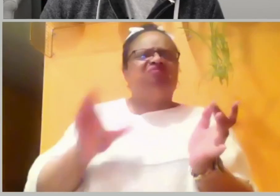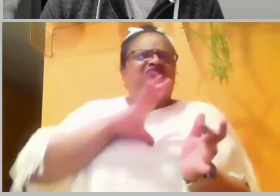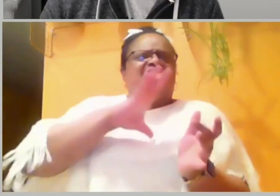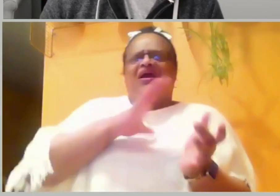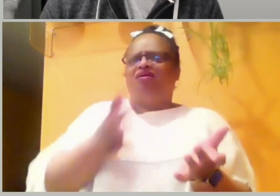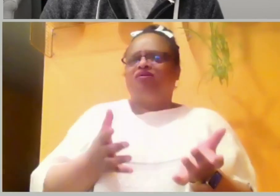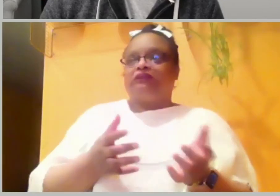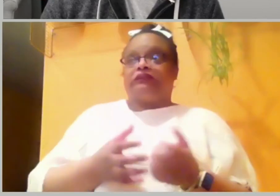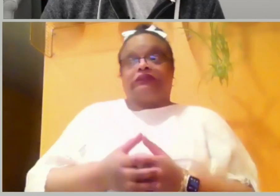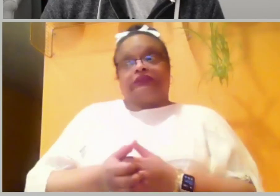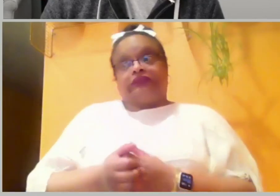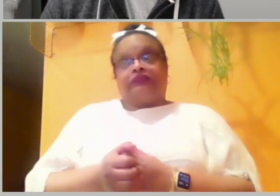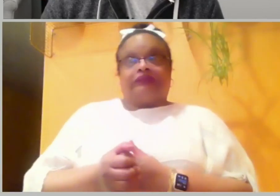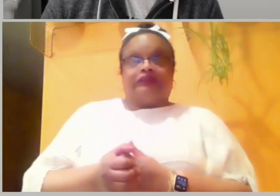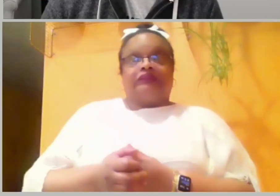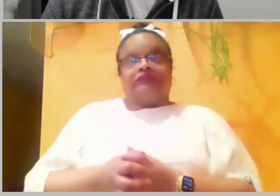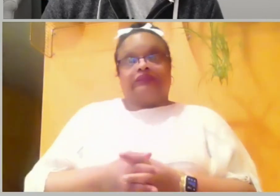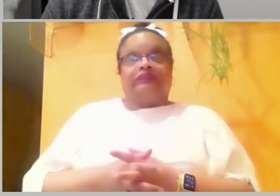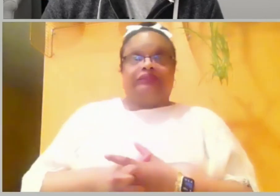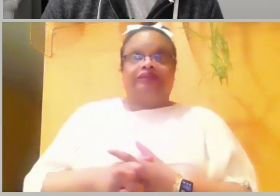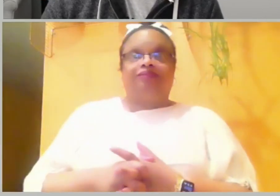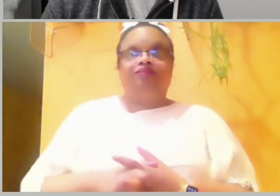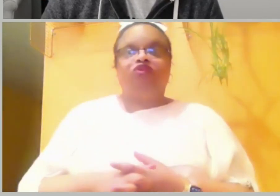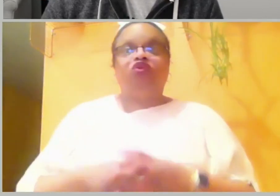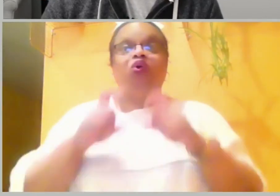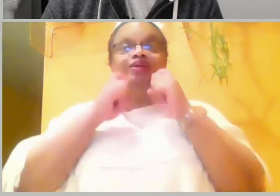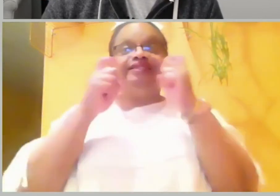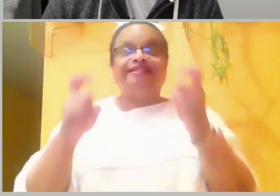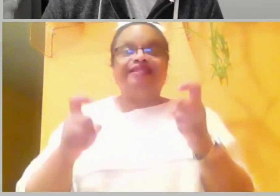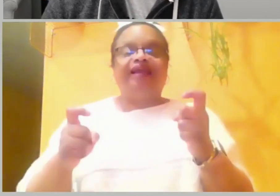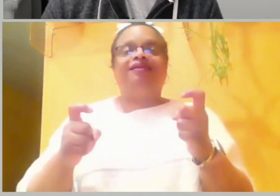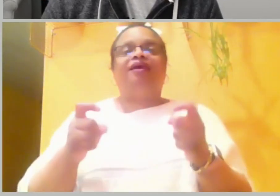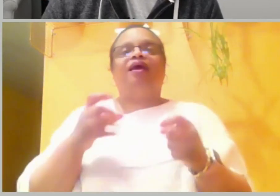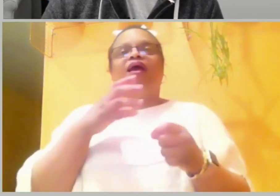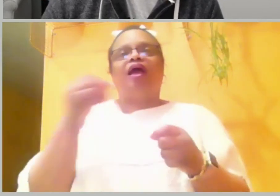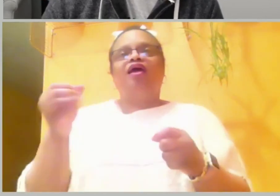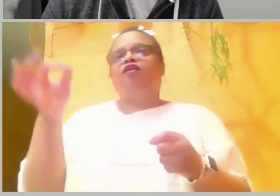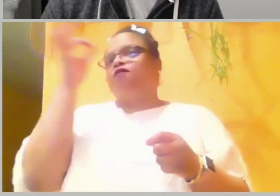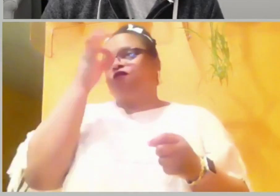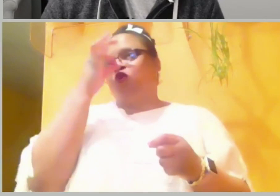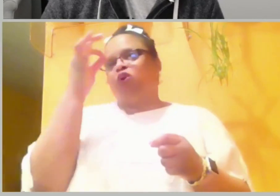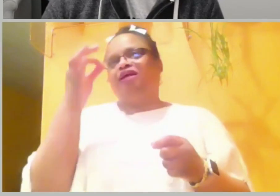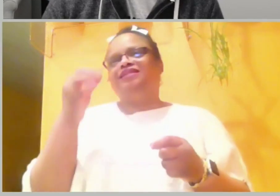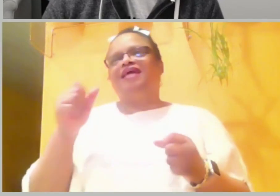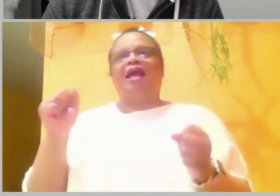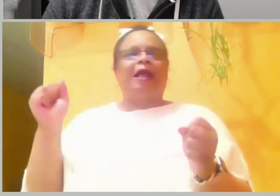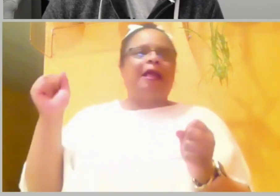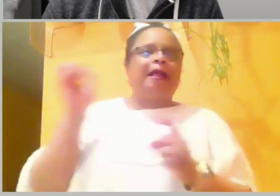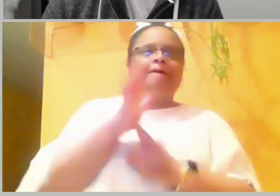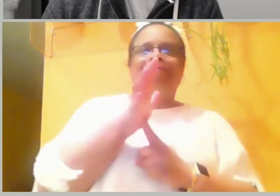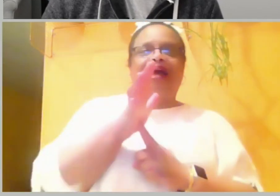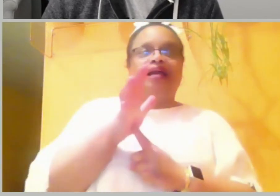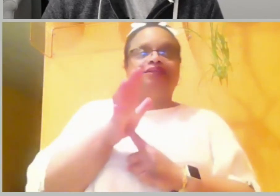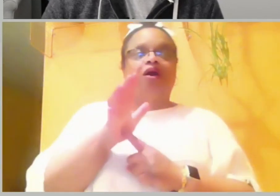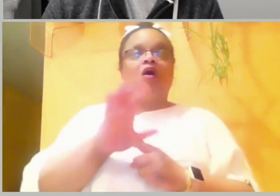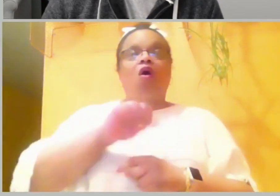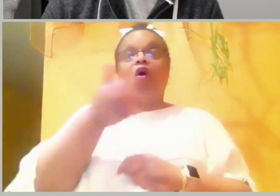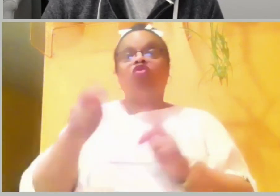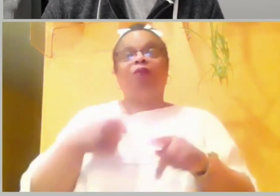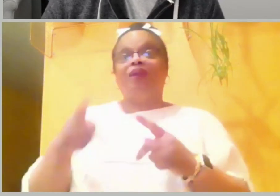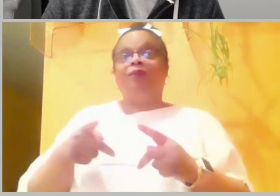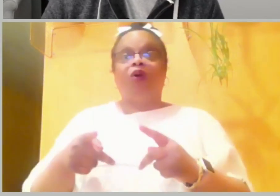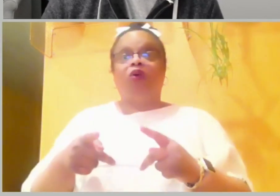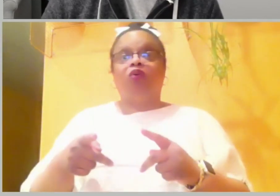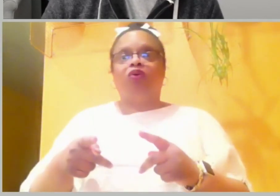Lastly, sin and making foolish decisions doesn't just affect one person. Uzzah wasn't the original offender. It was David.